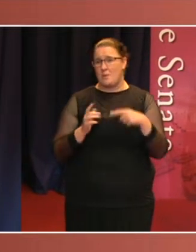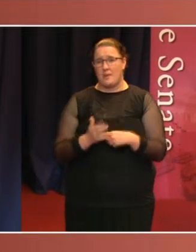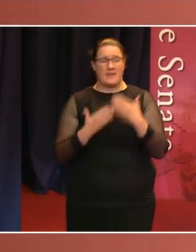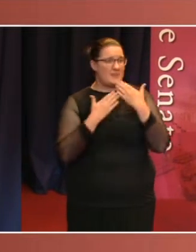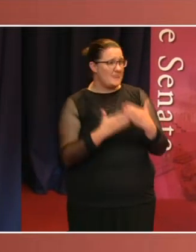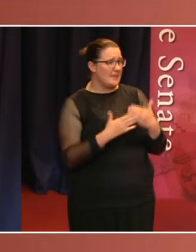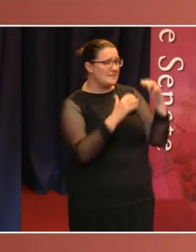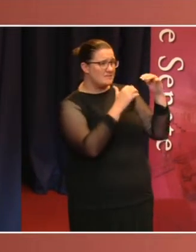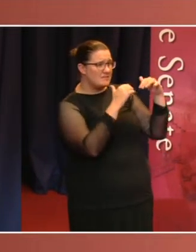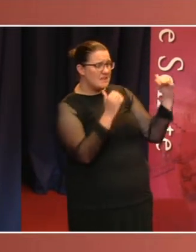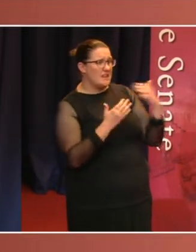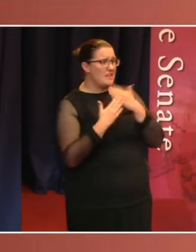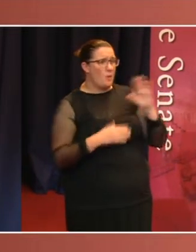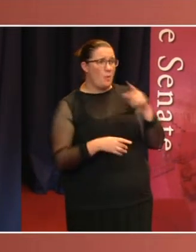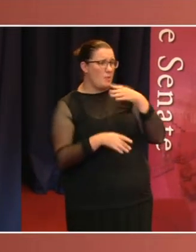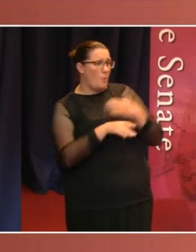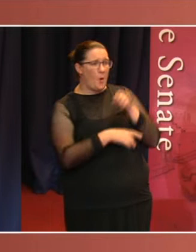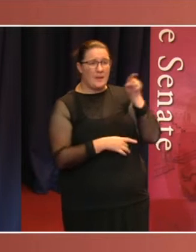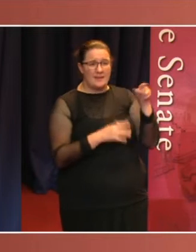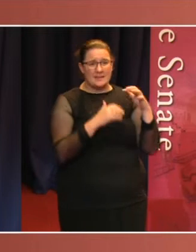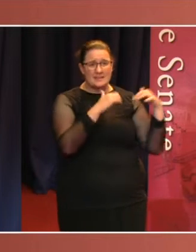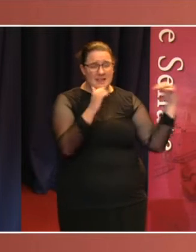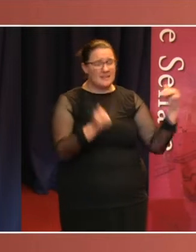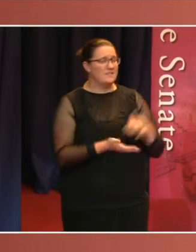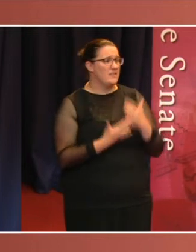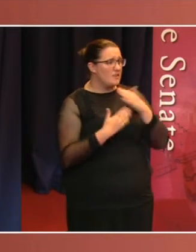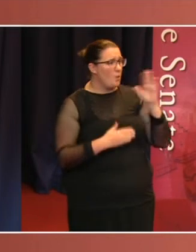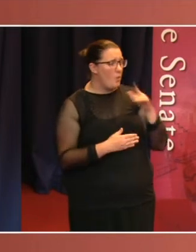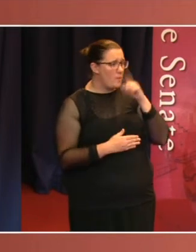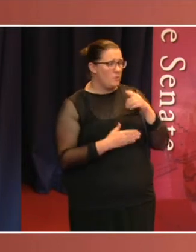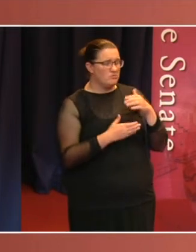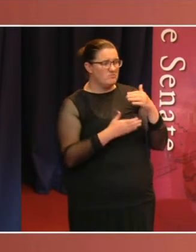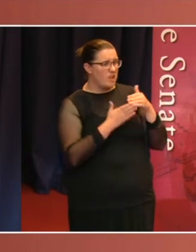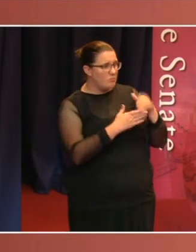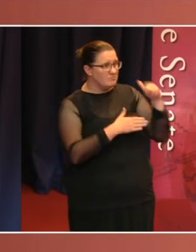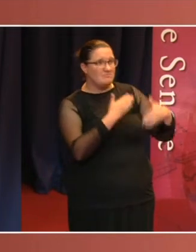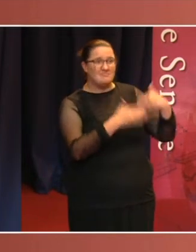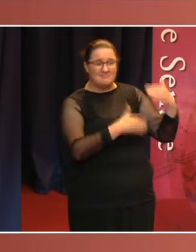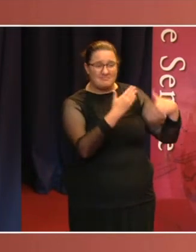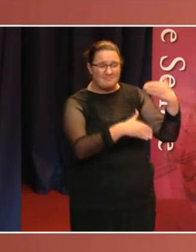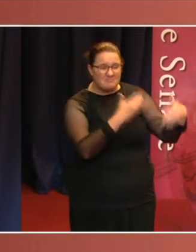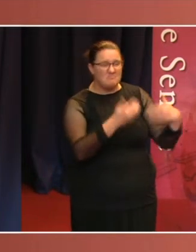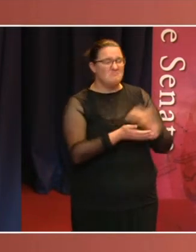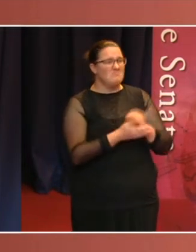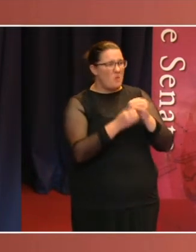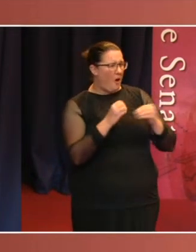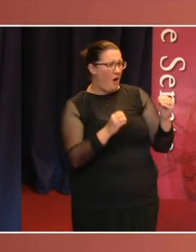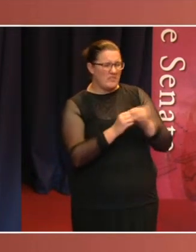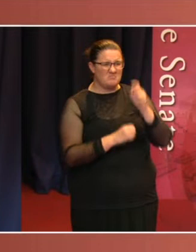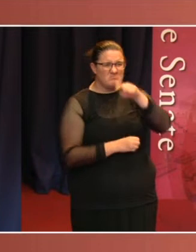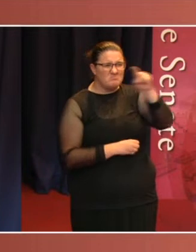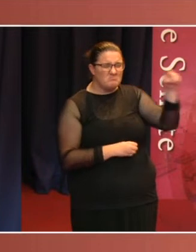Senate and makes it tick from the Committees to the Procedure Office to the Table Office to many other aspects of the Department